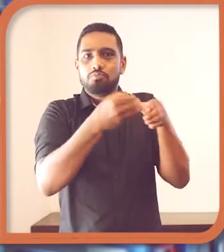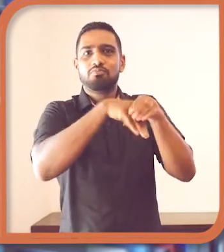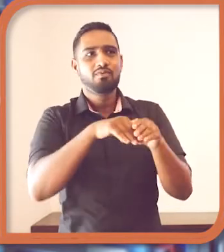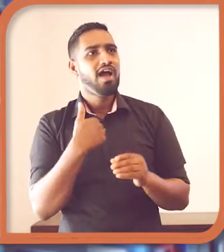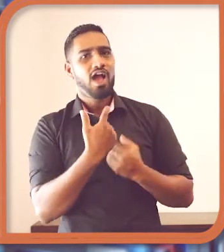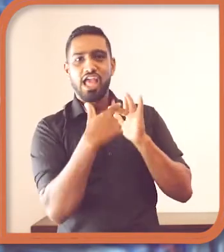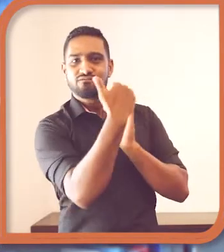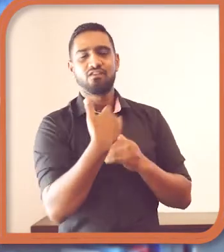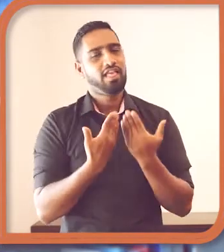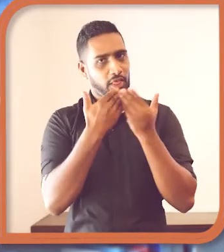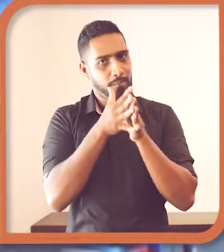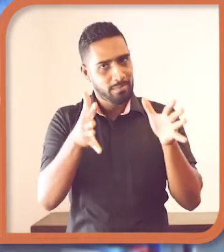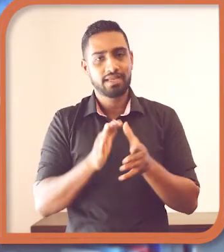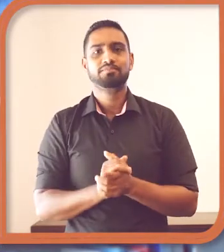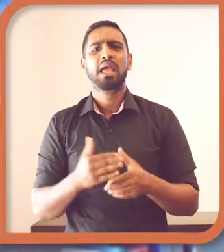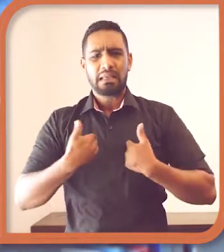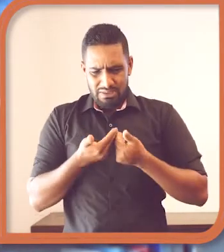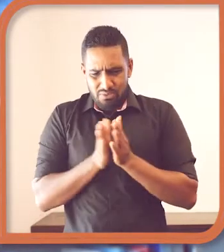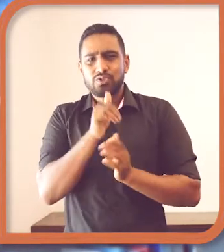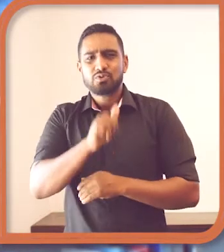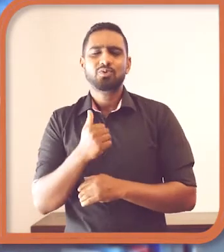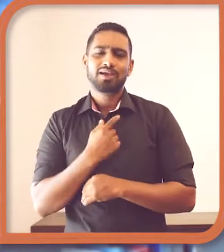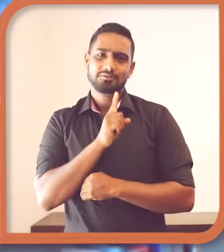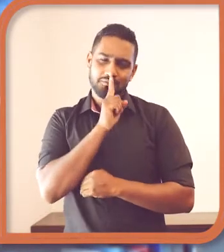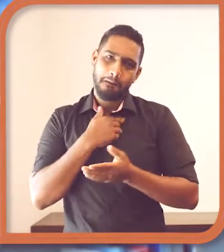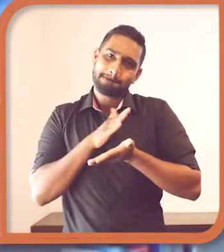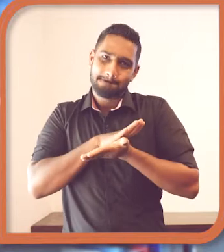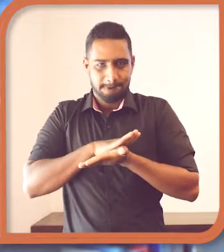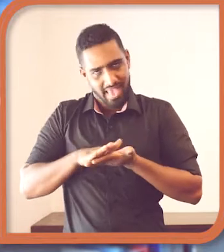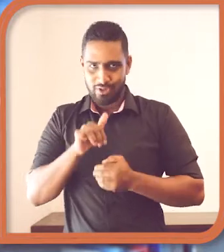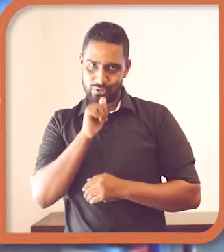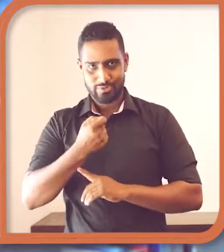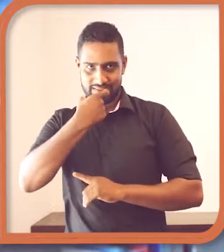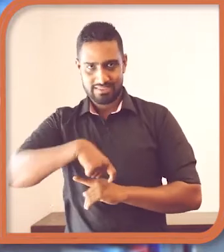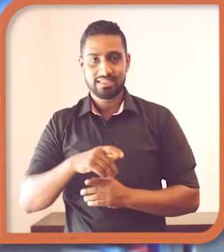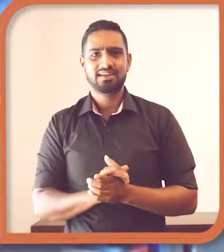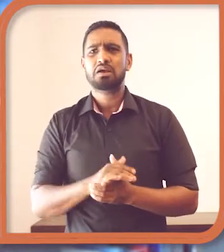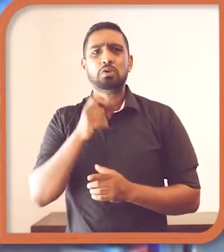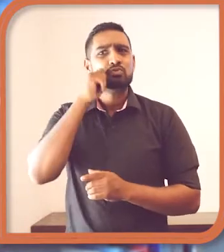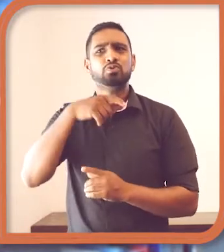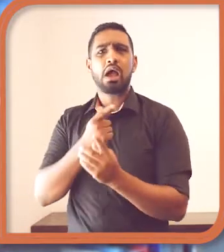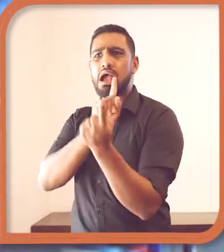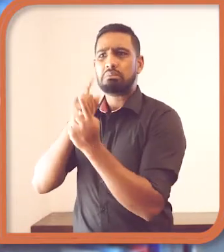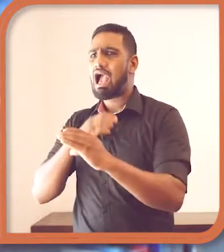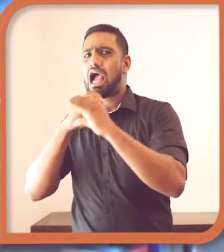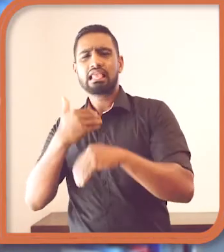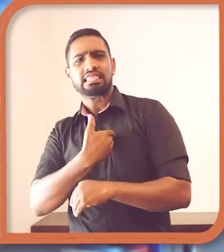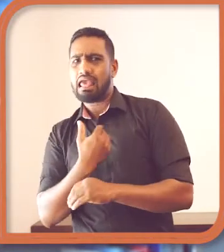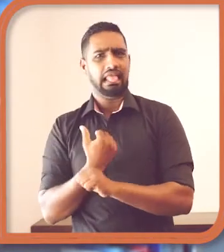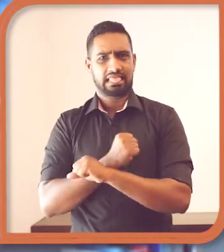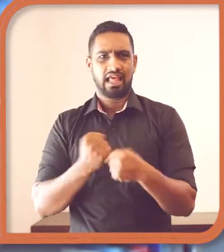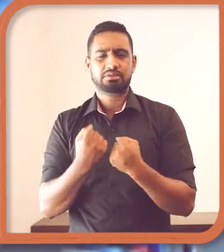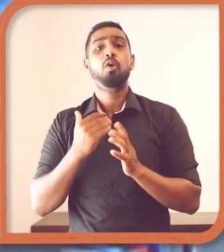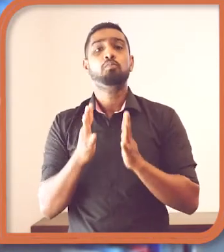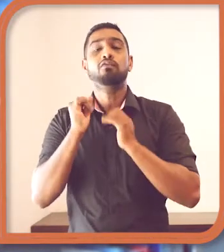giving me this opportunity. I have recognized myself as a silent character which means that I do talk with people